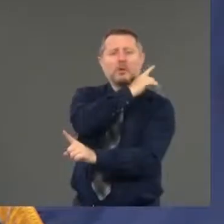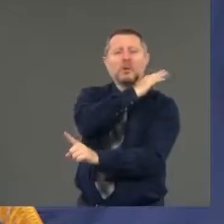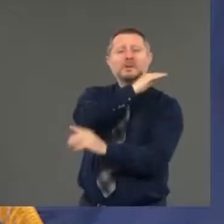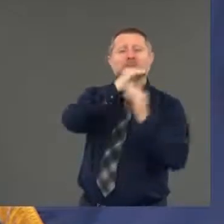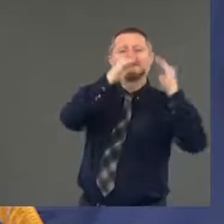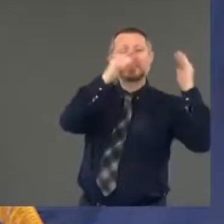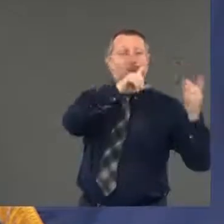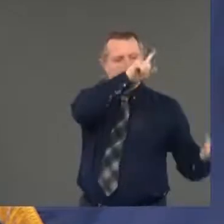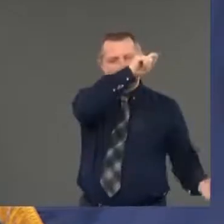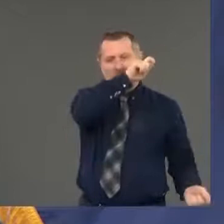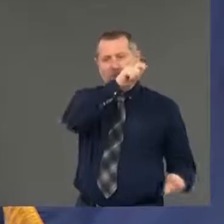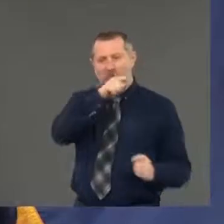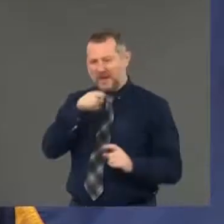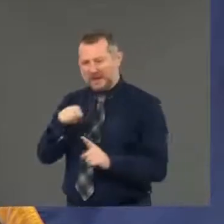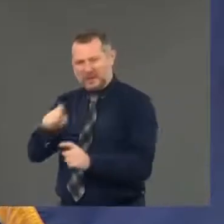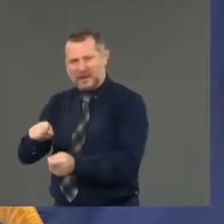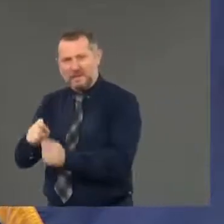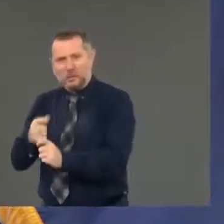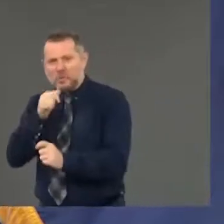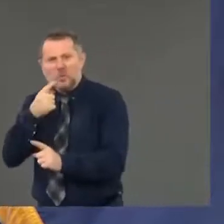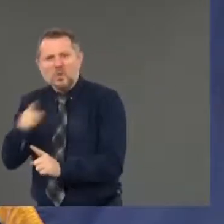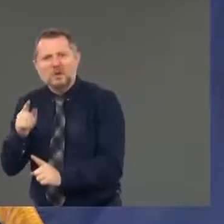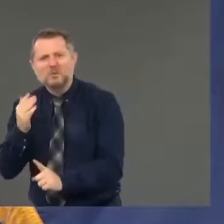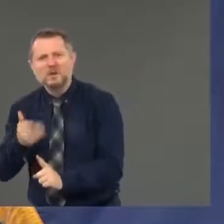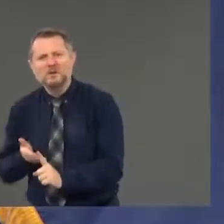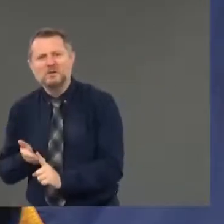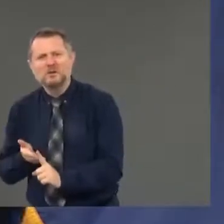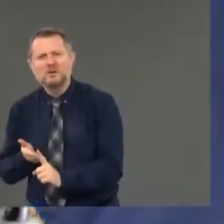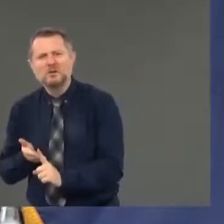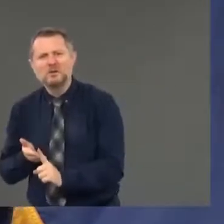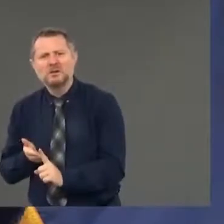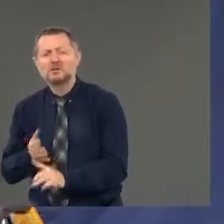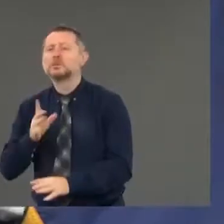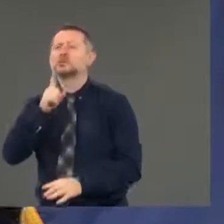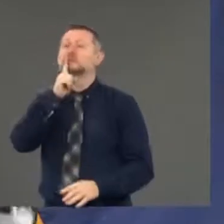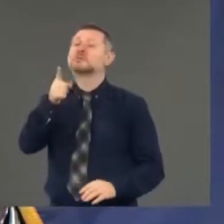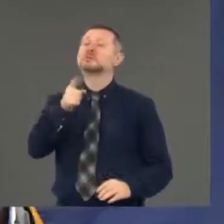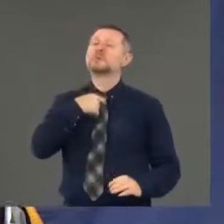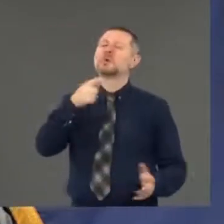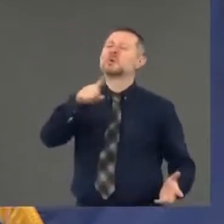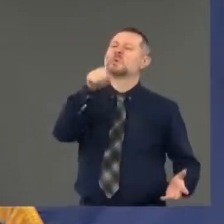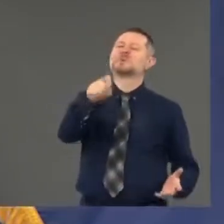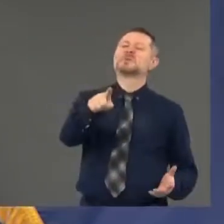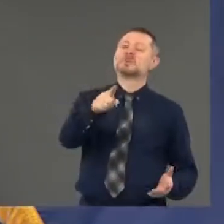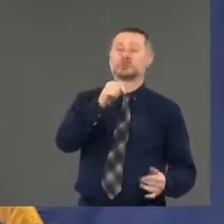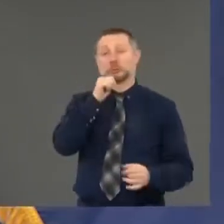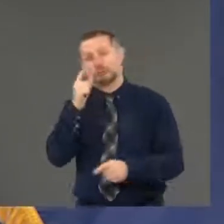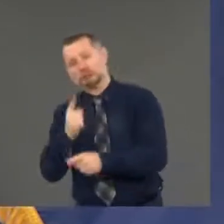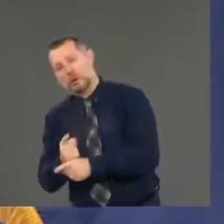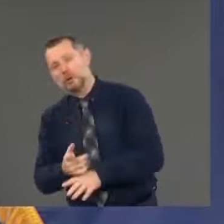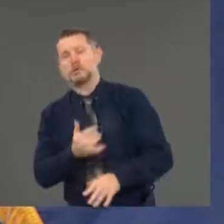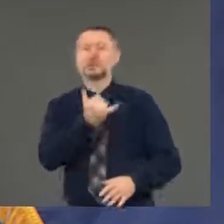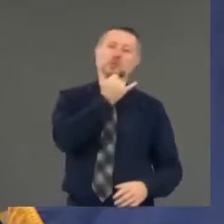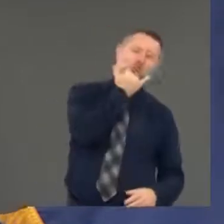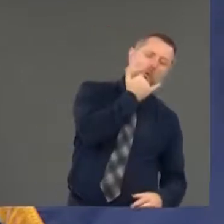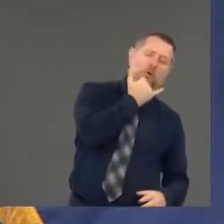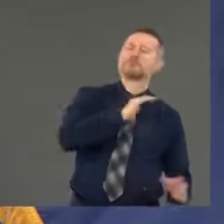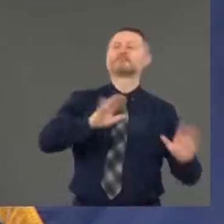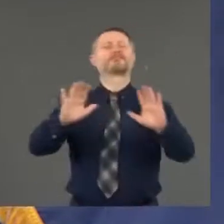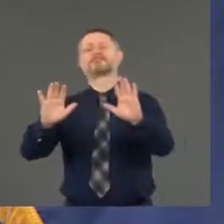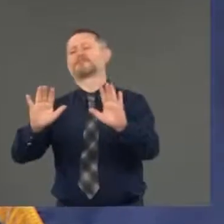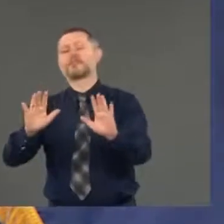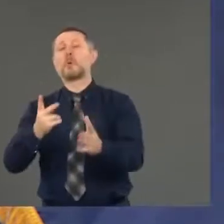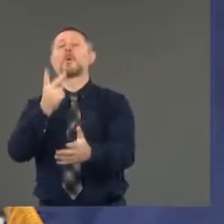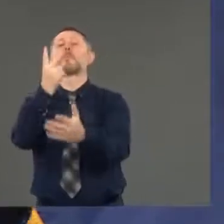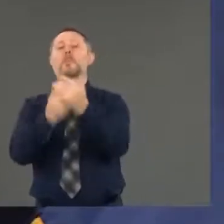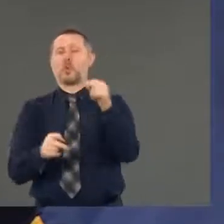And it doesn't work. It's not even a question of who's right, who's wrong. They're both right.